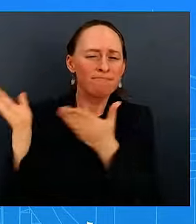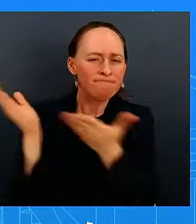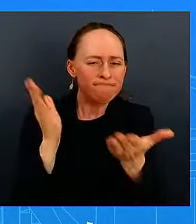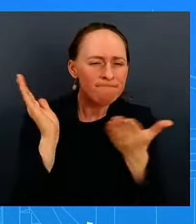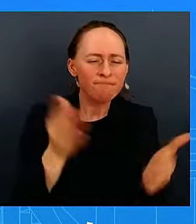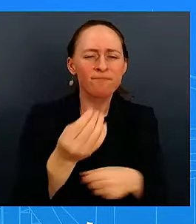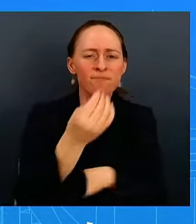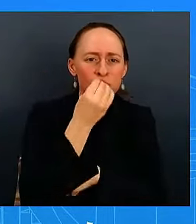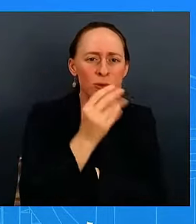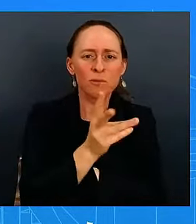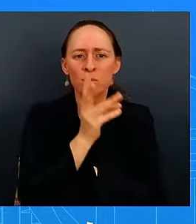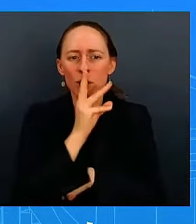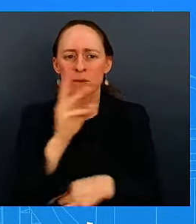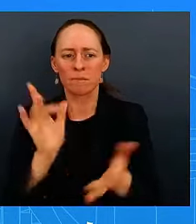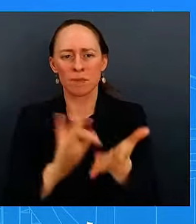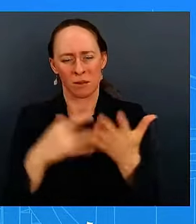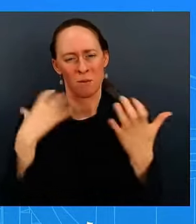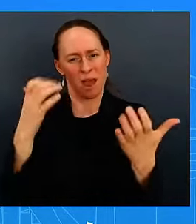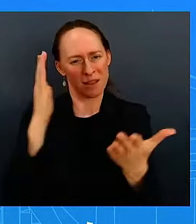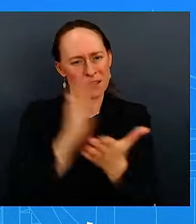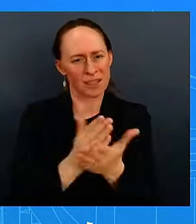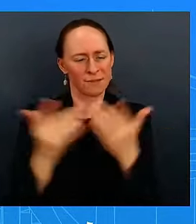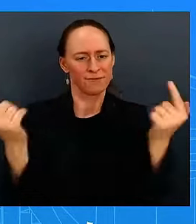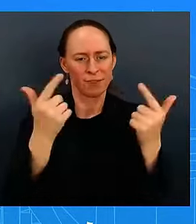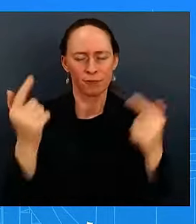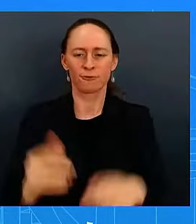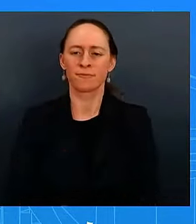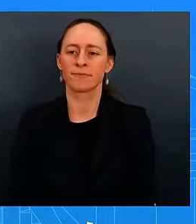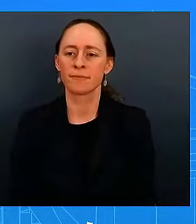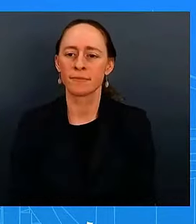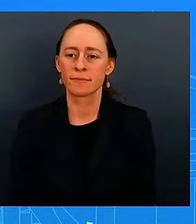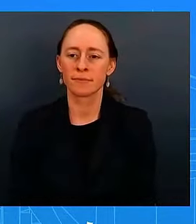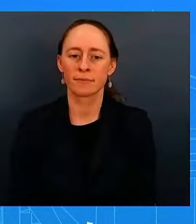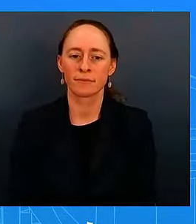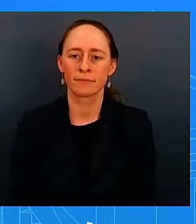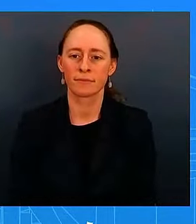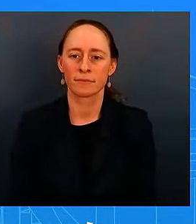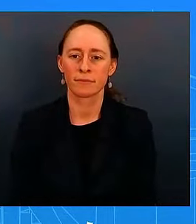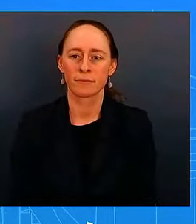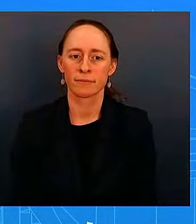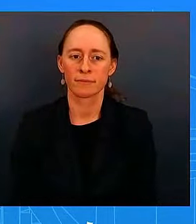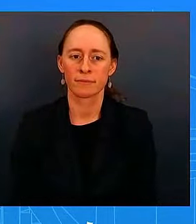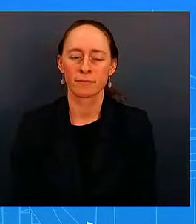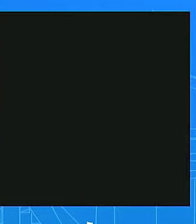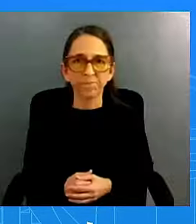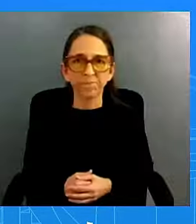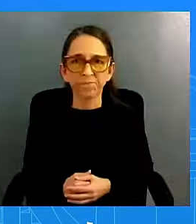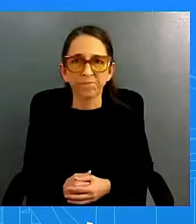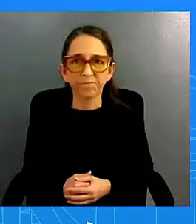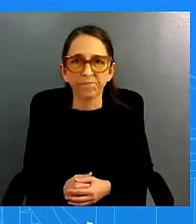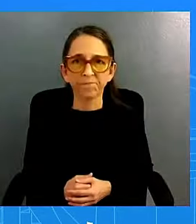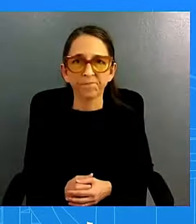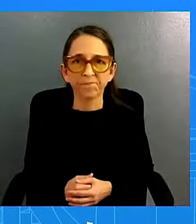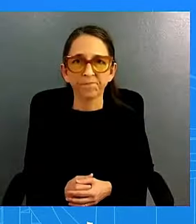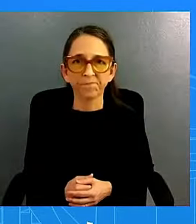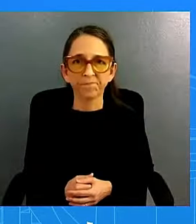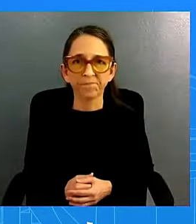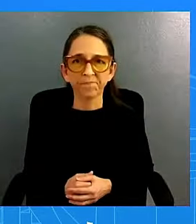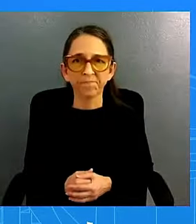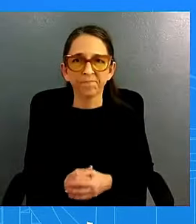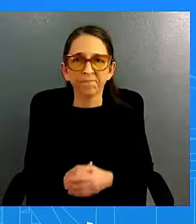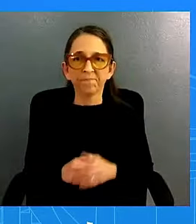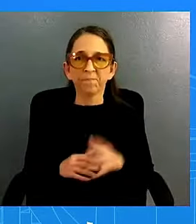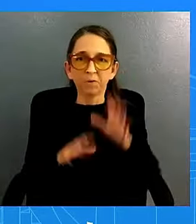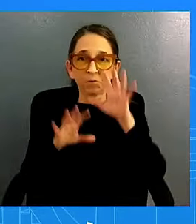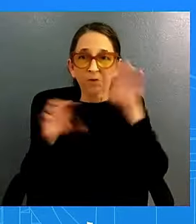and that's what we're going to see and just finally um next week the president and the prime minister are not meeting in new york city or on the why